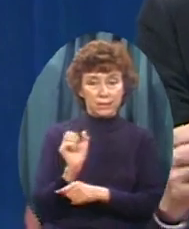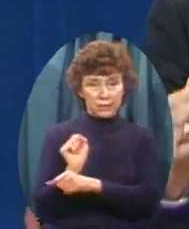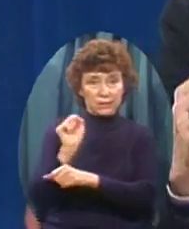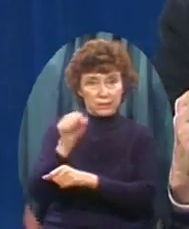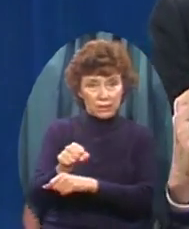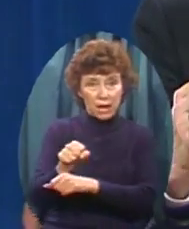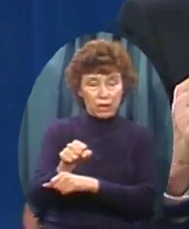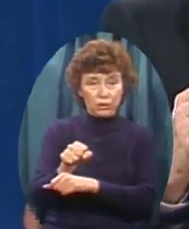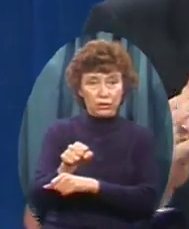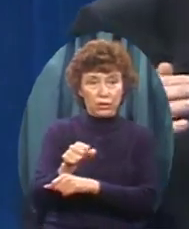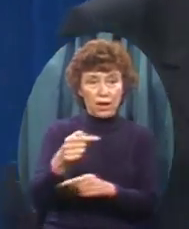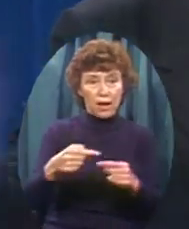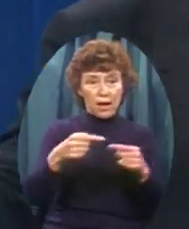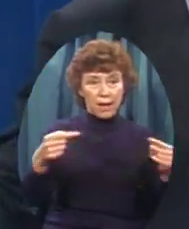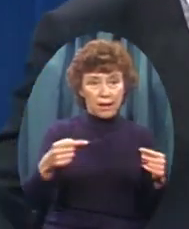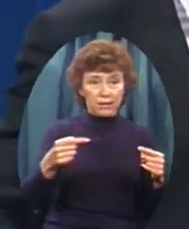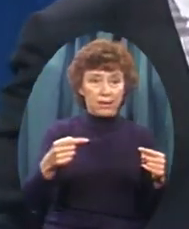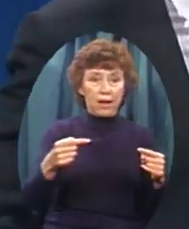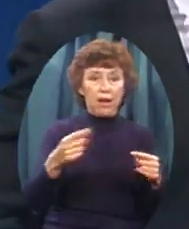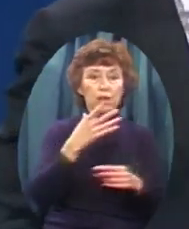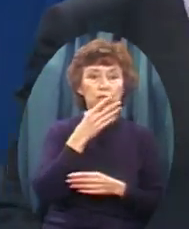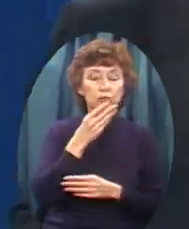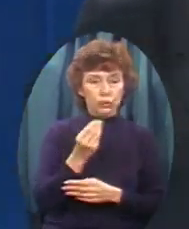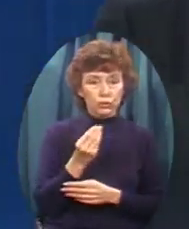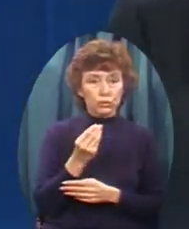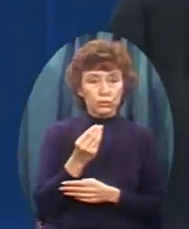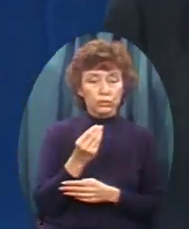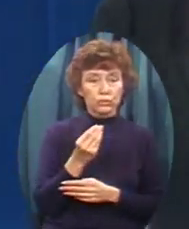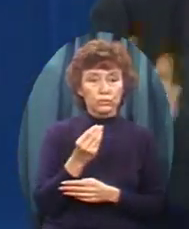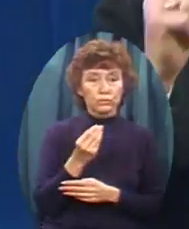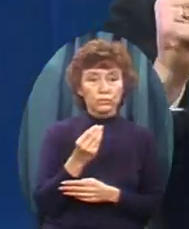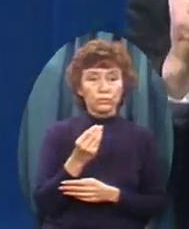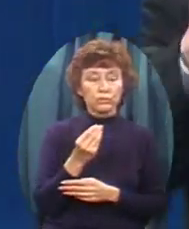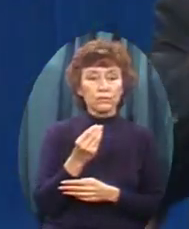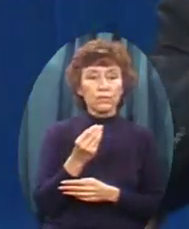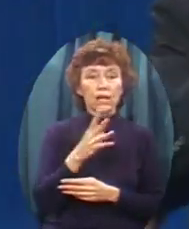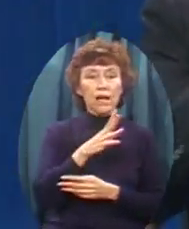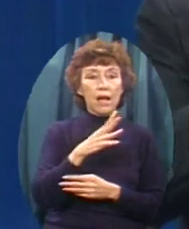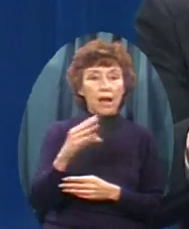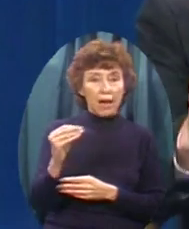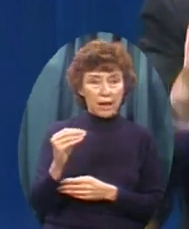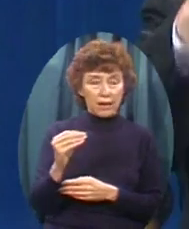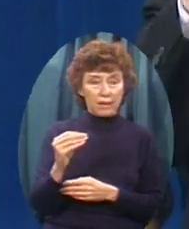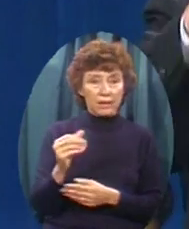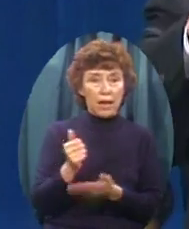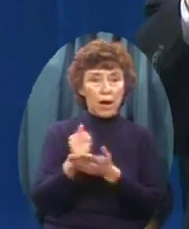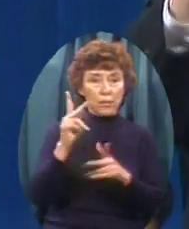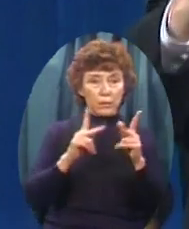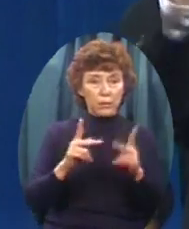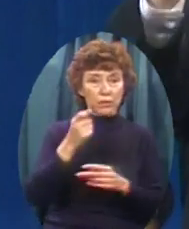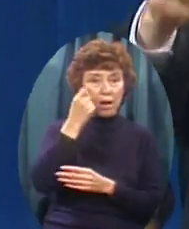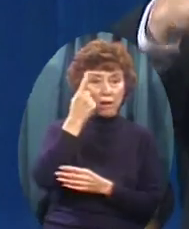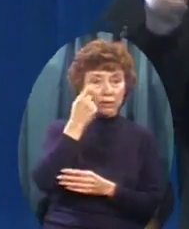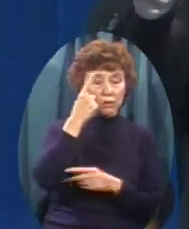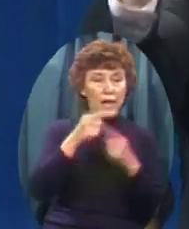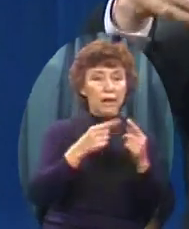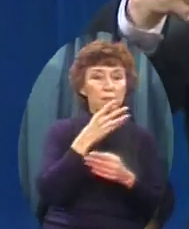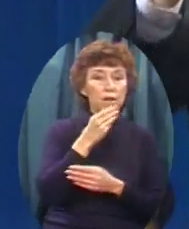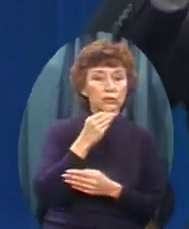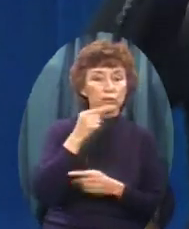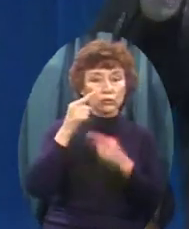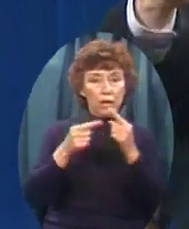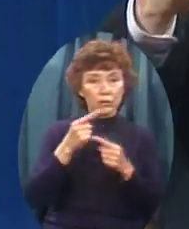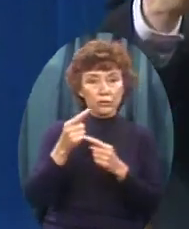things That have kept us From getting the gospel To the world And honoring God And believing The Abrahamic covenant That God blesses nations